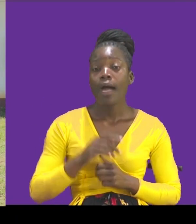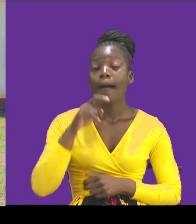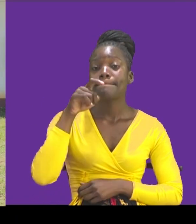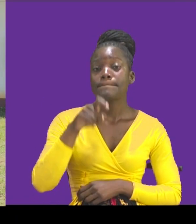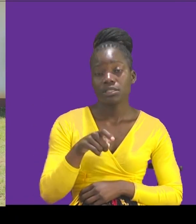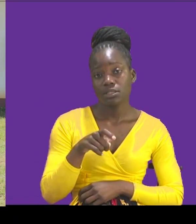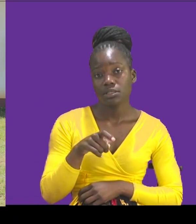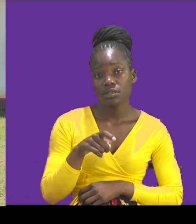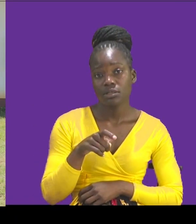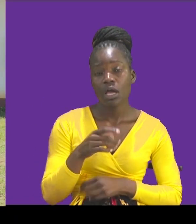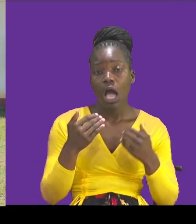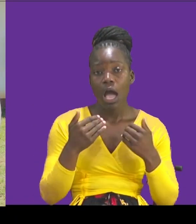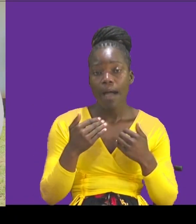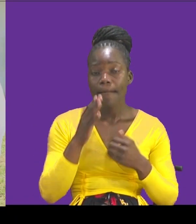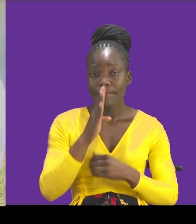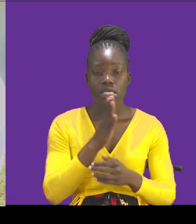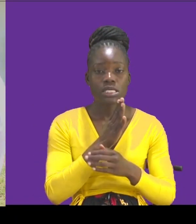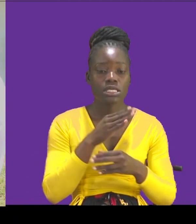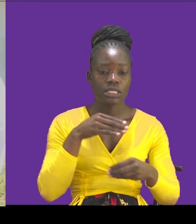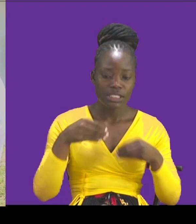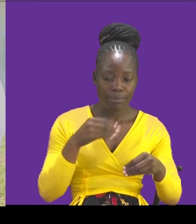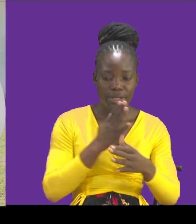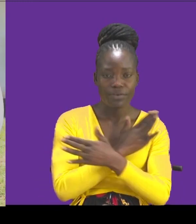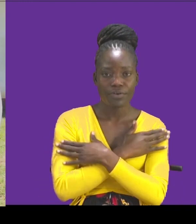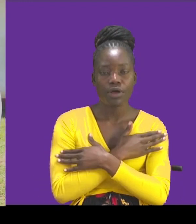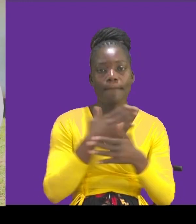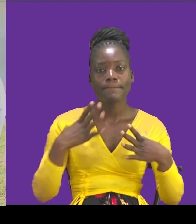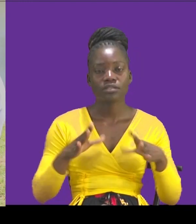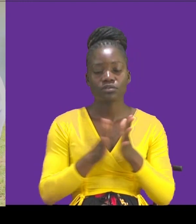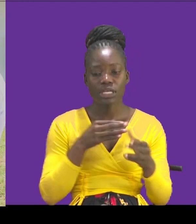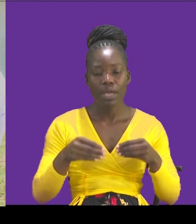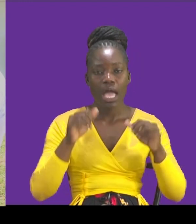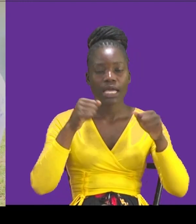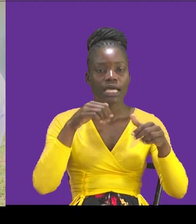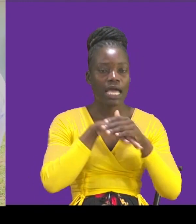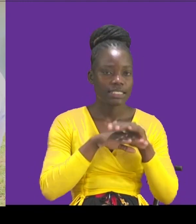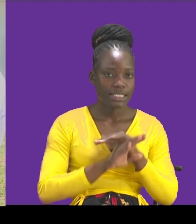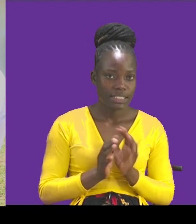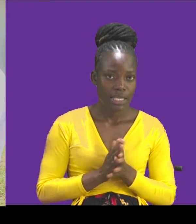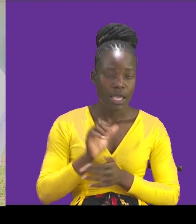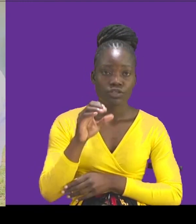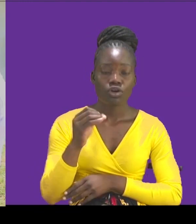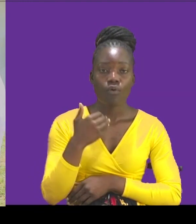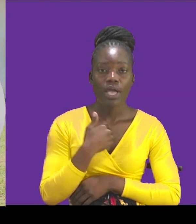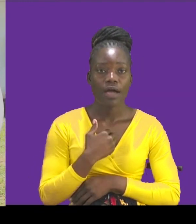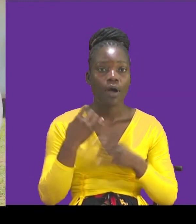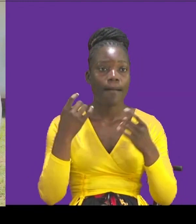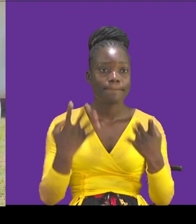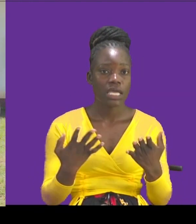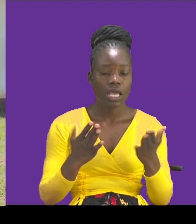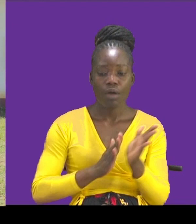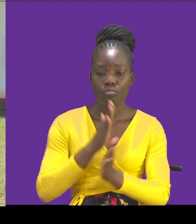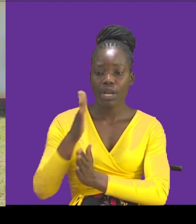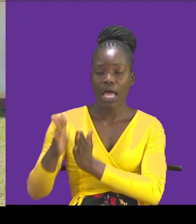be disability friendly so that the people living with disabilities can be able to access. So we have many plans